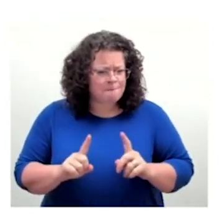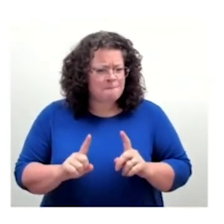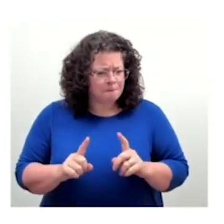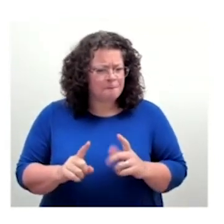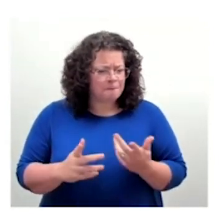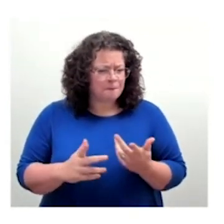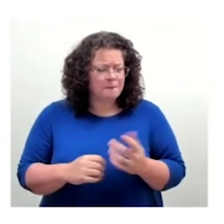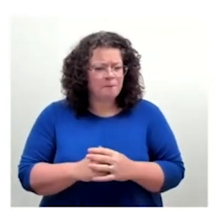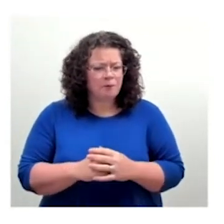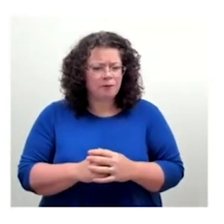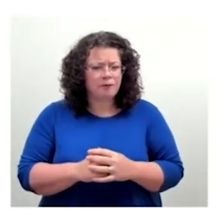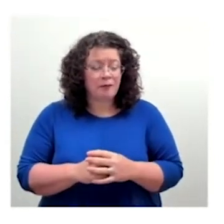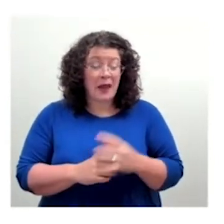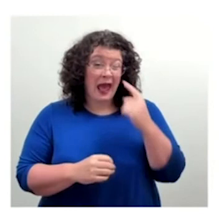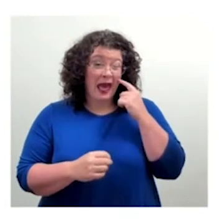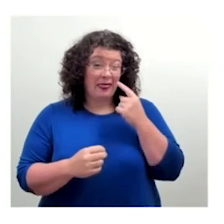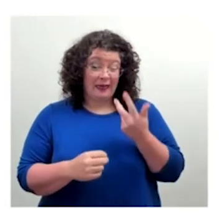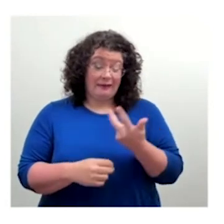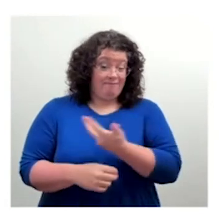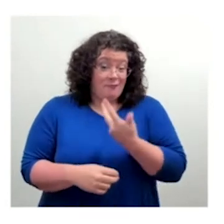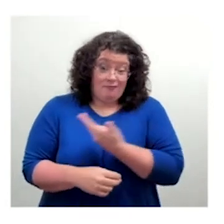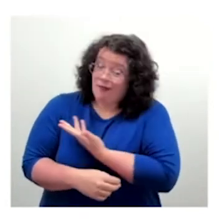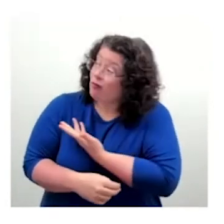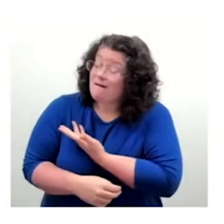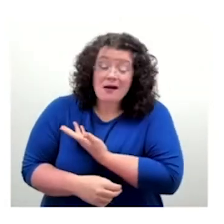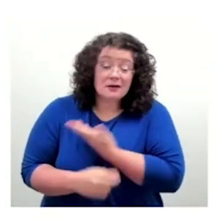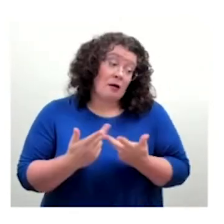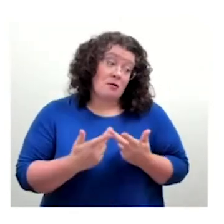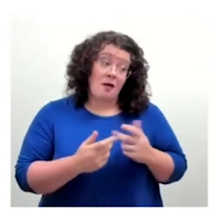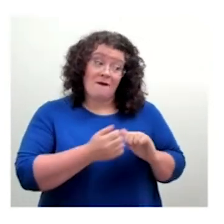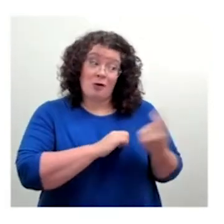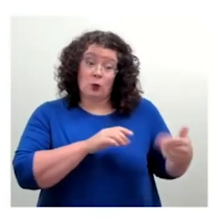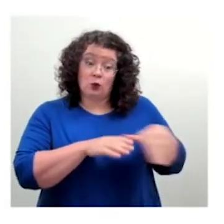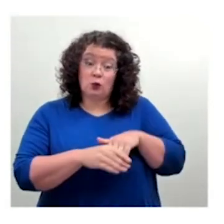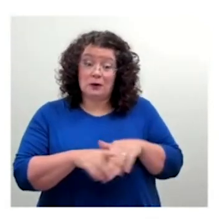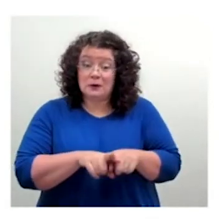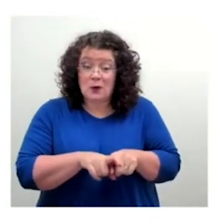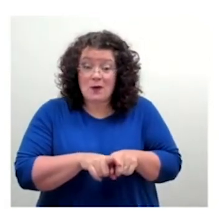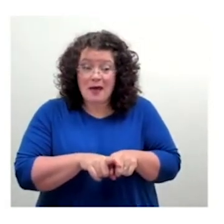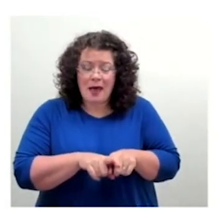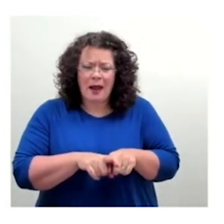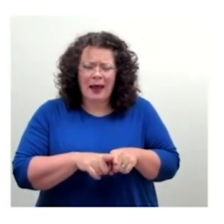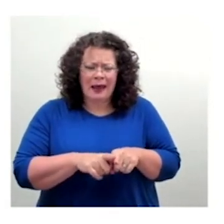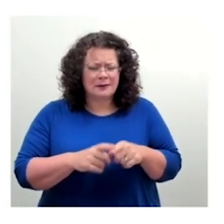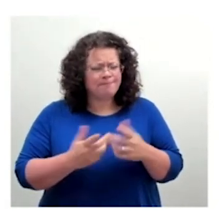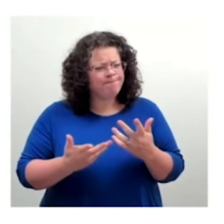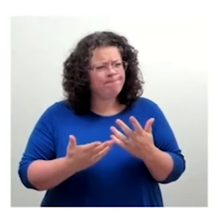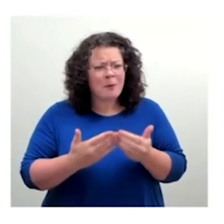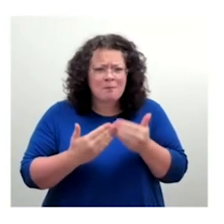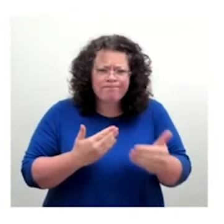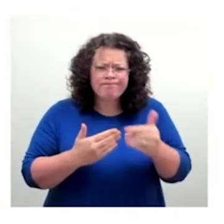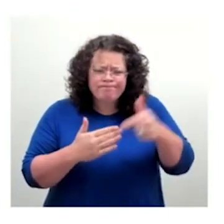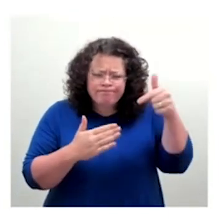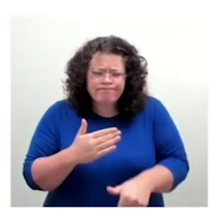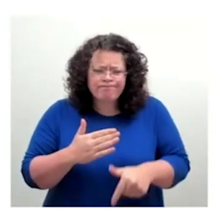understanding and furthering kind of knowledge in general around this. And because there's still a lot of